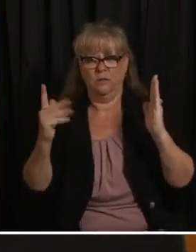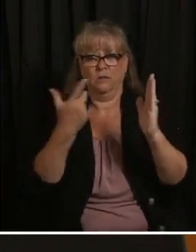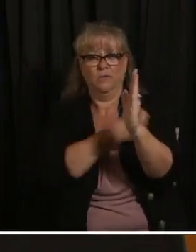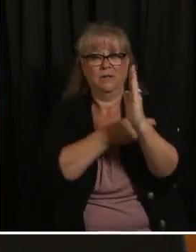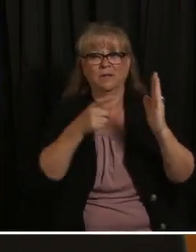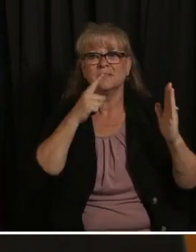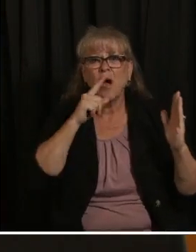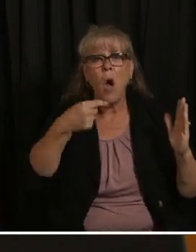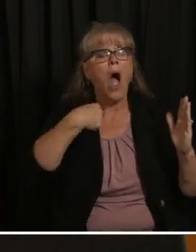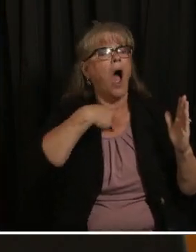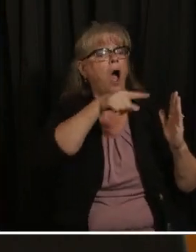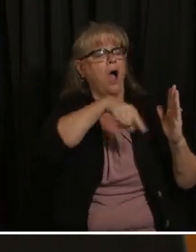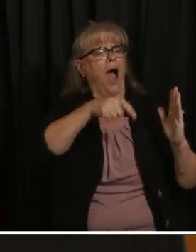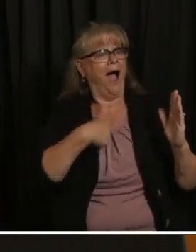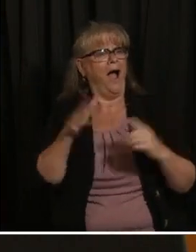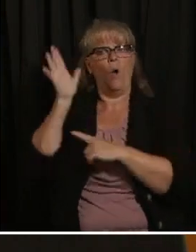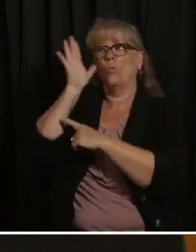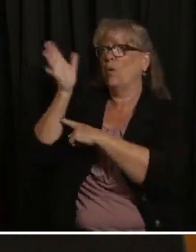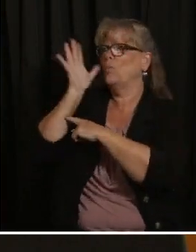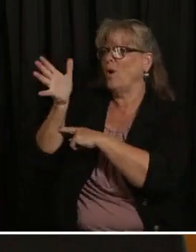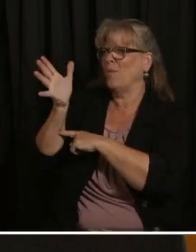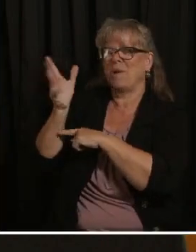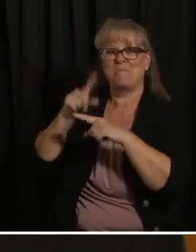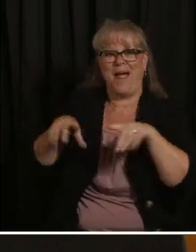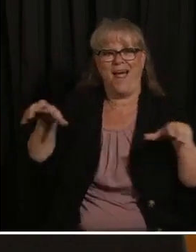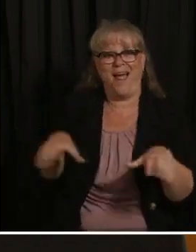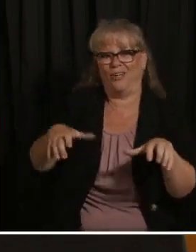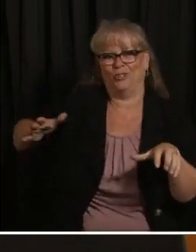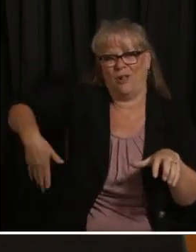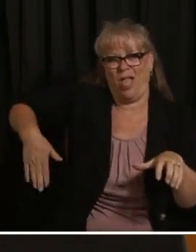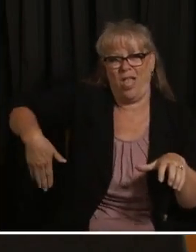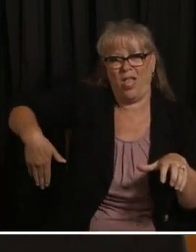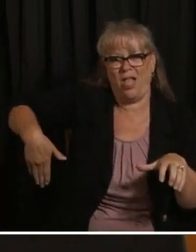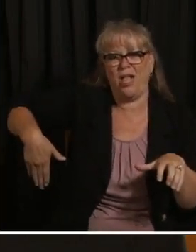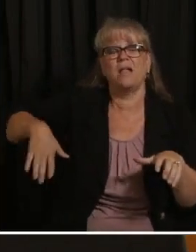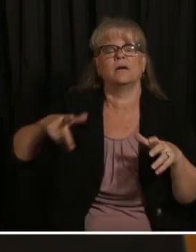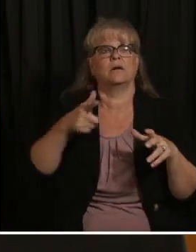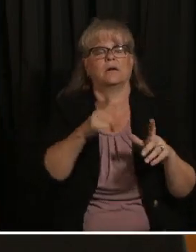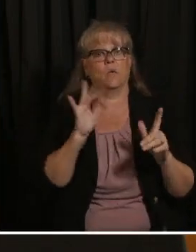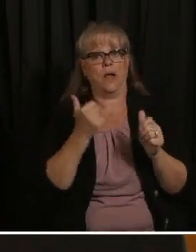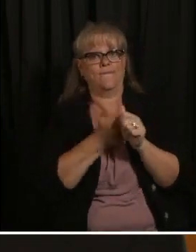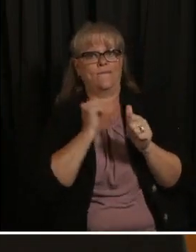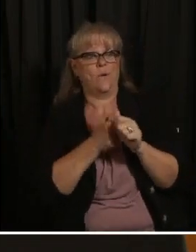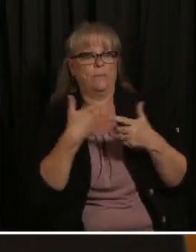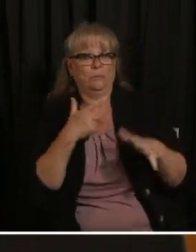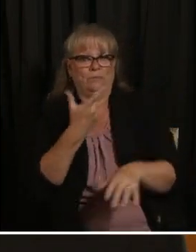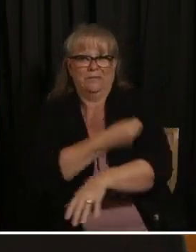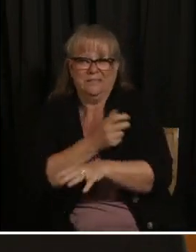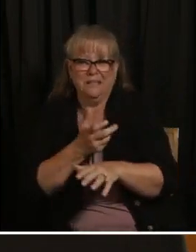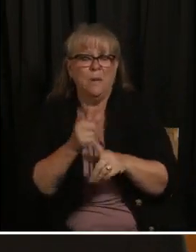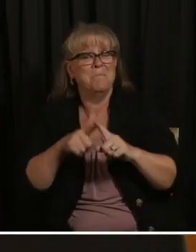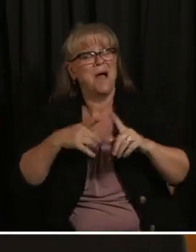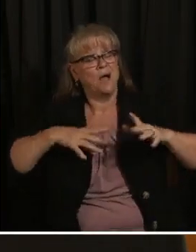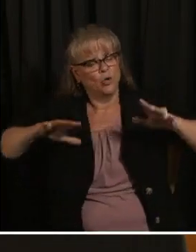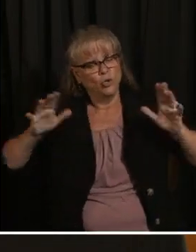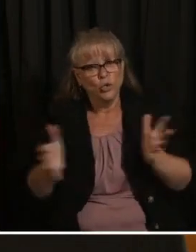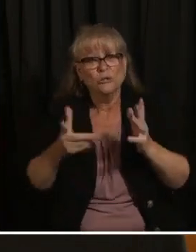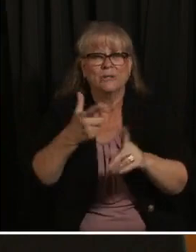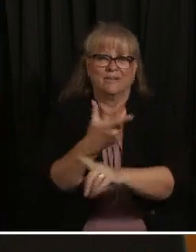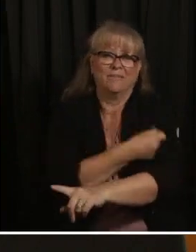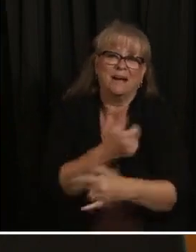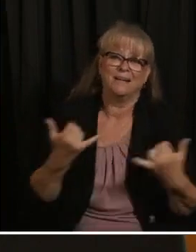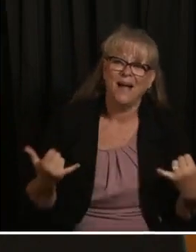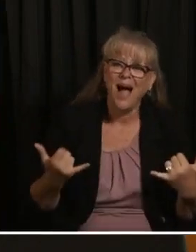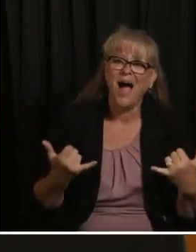put it off put it off busy don't like needles this is a good reason to get it done now of course to have a normal summer and enjoy yourself but